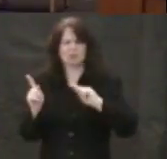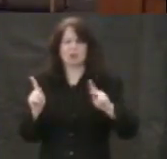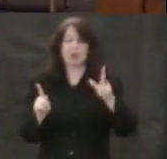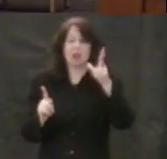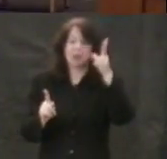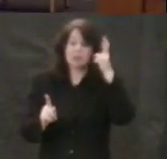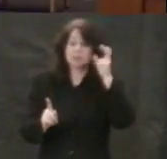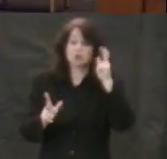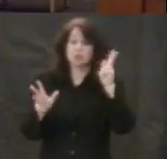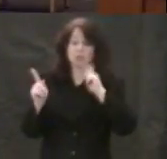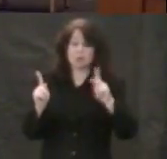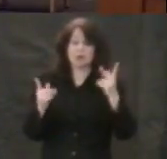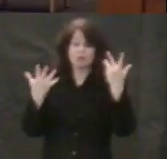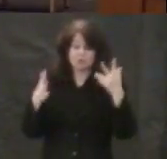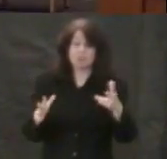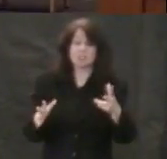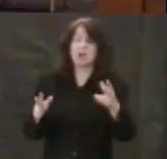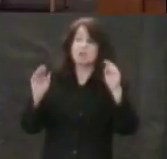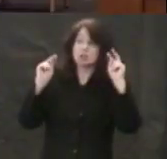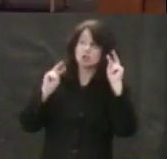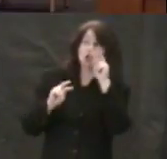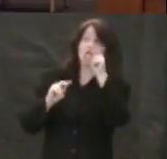the eyewitnesses, to the majesty.